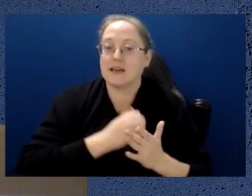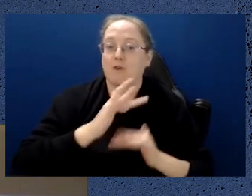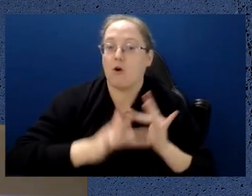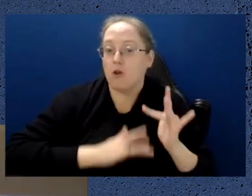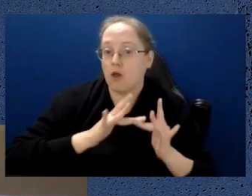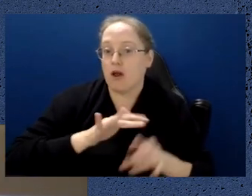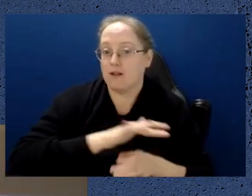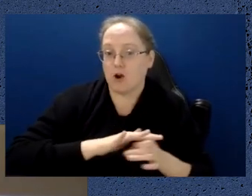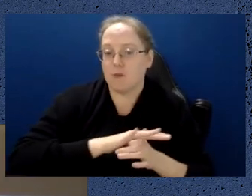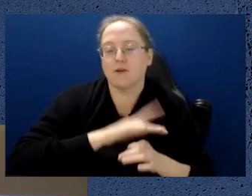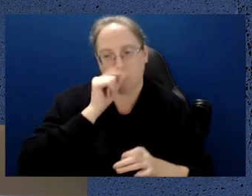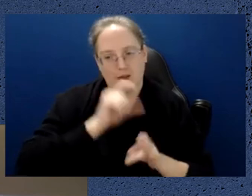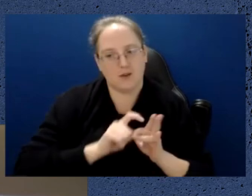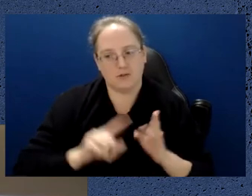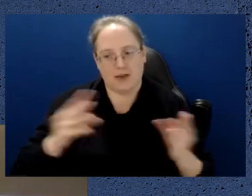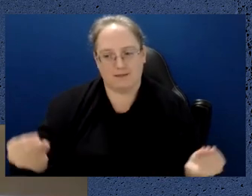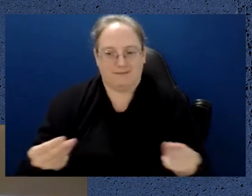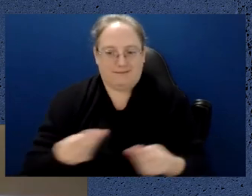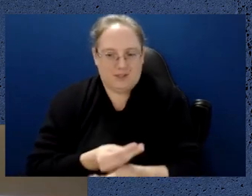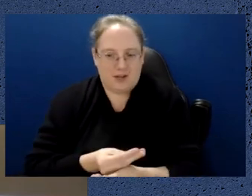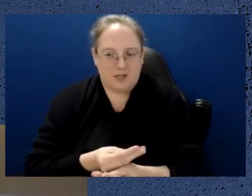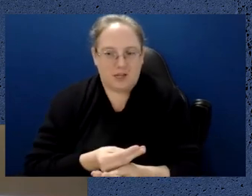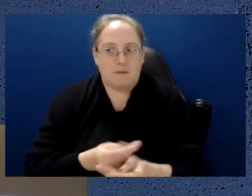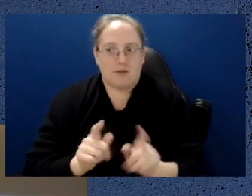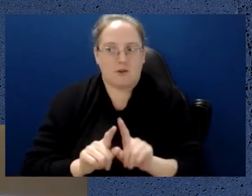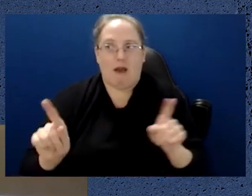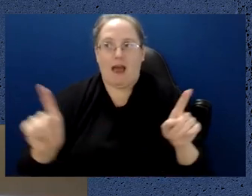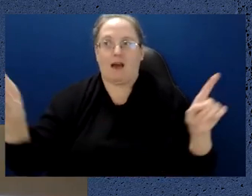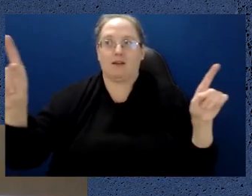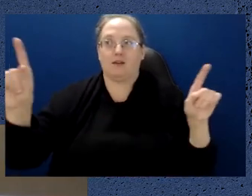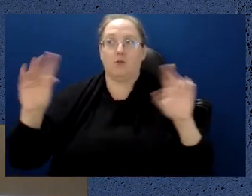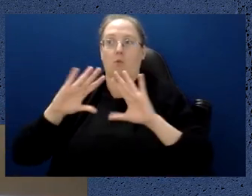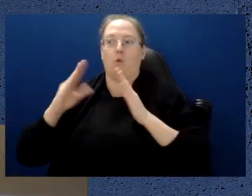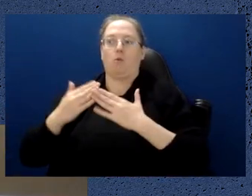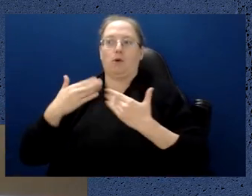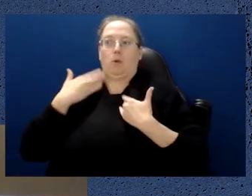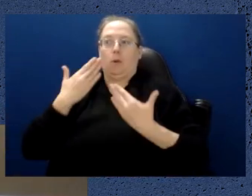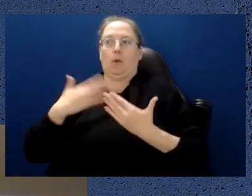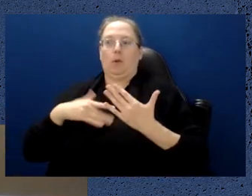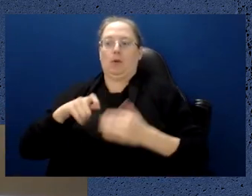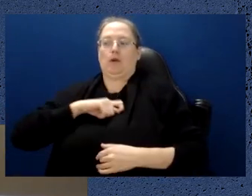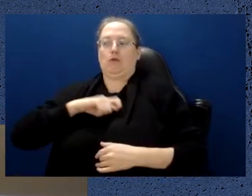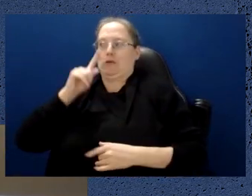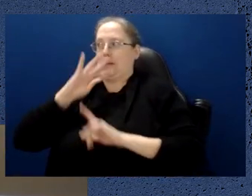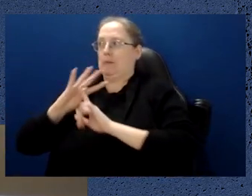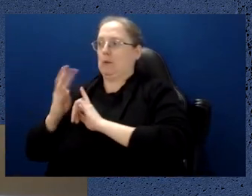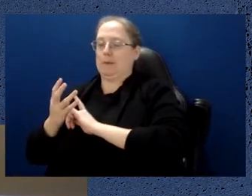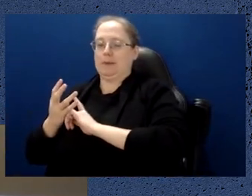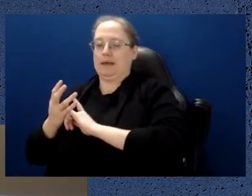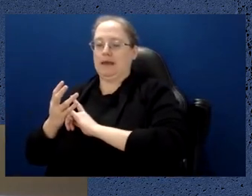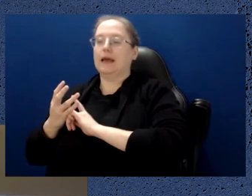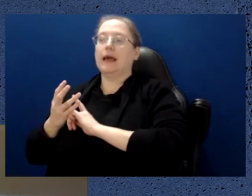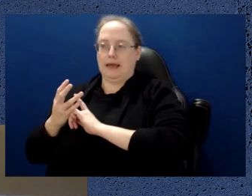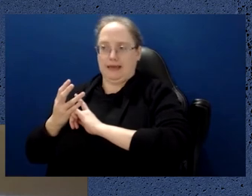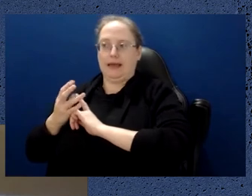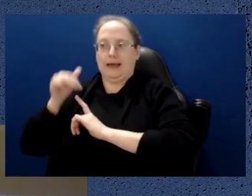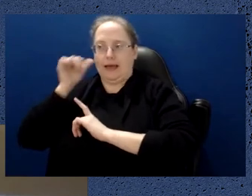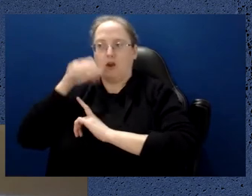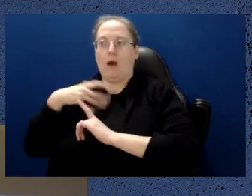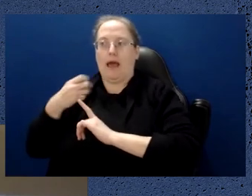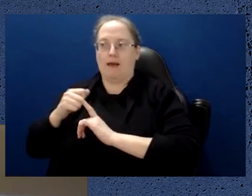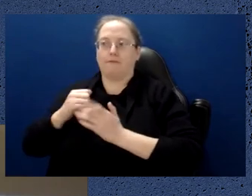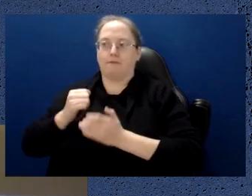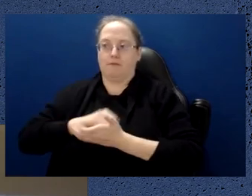contemporary communications. But then once you get out into the cruel, cruel world where you don't necessarily trust the people around you, that's when you need to